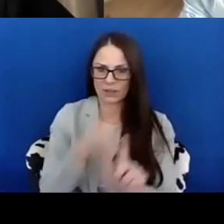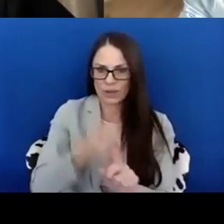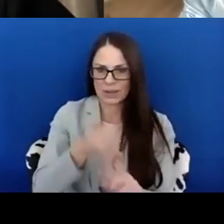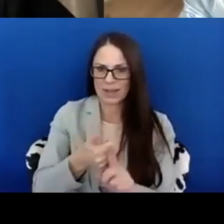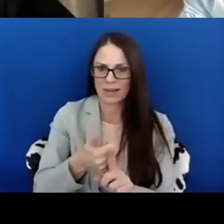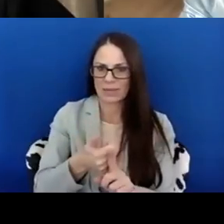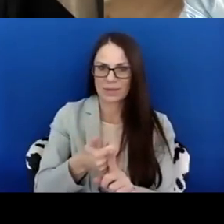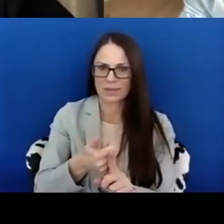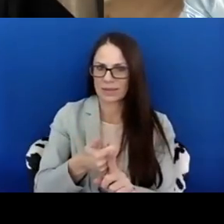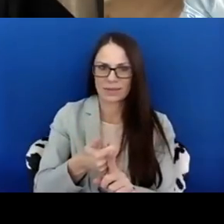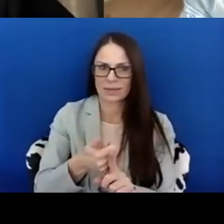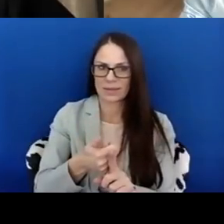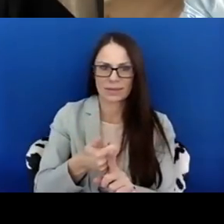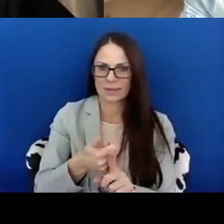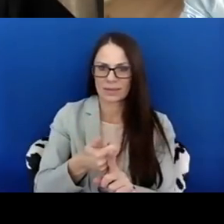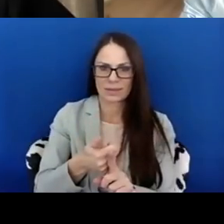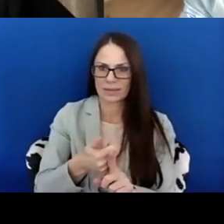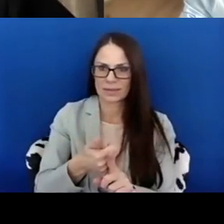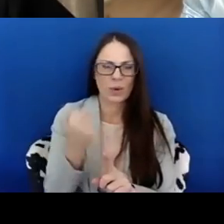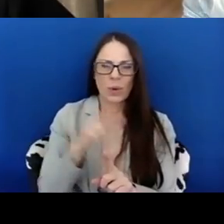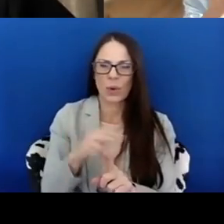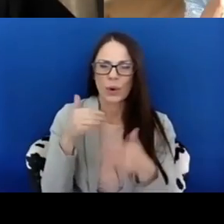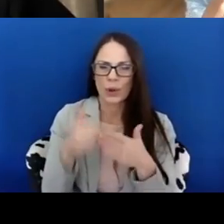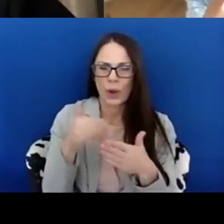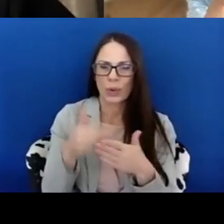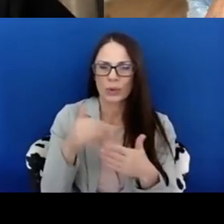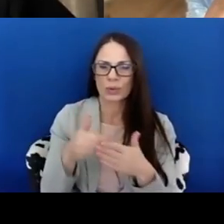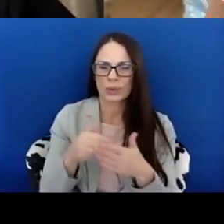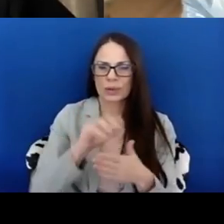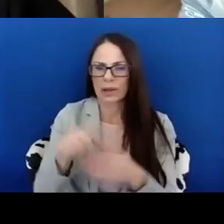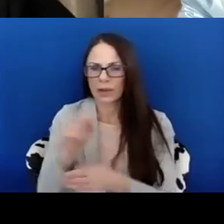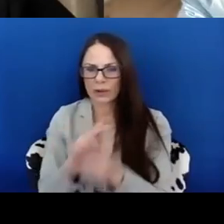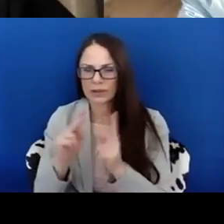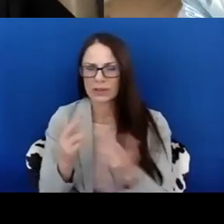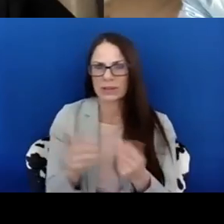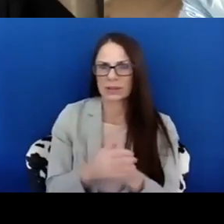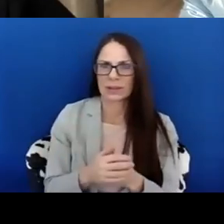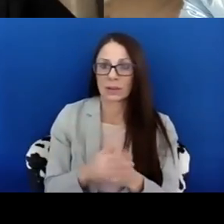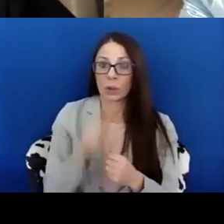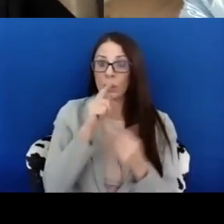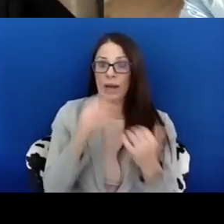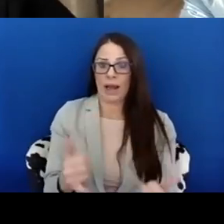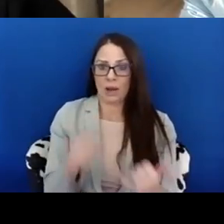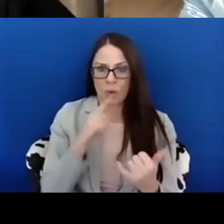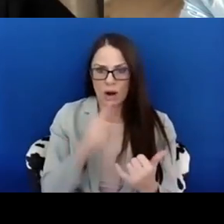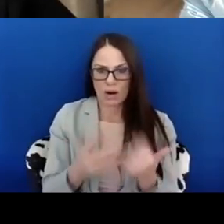close proximate others who are now confronting